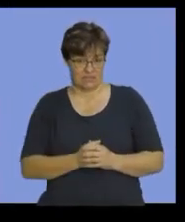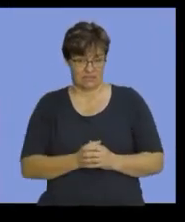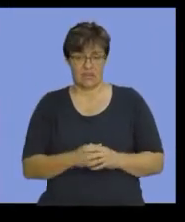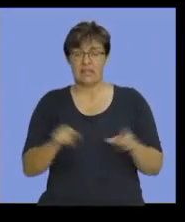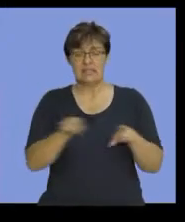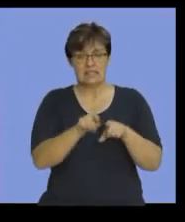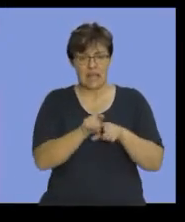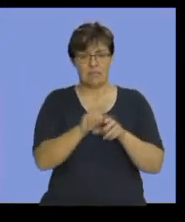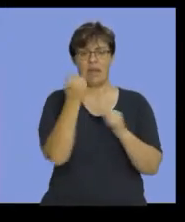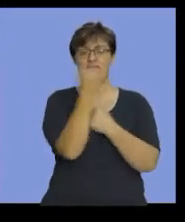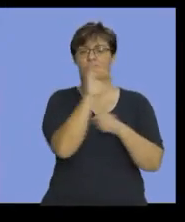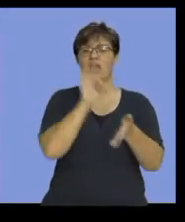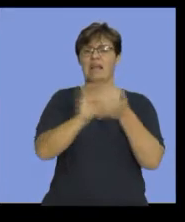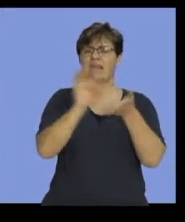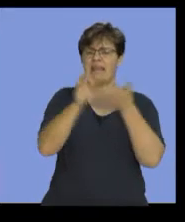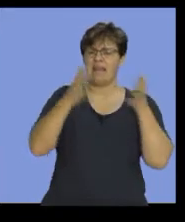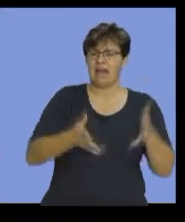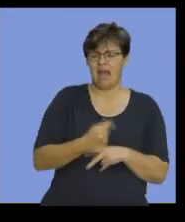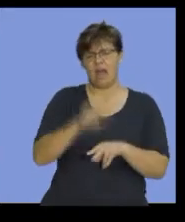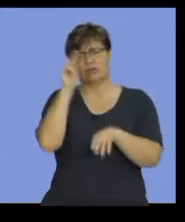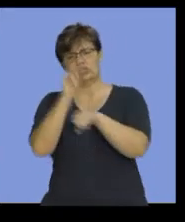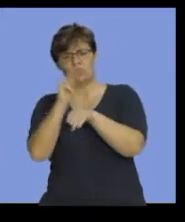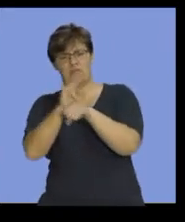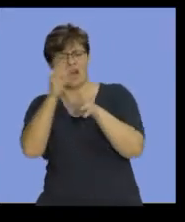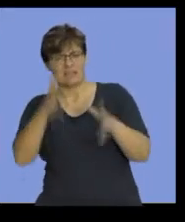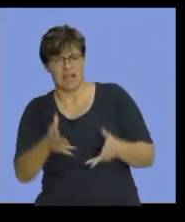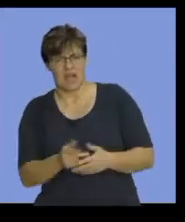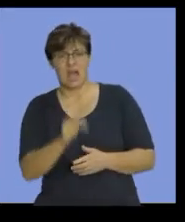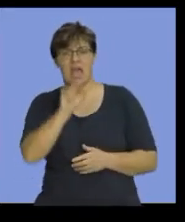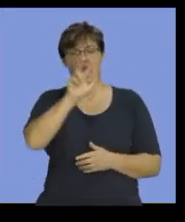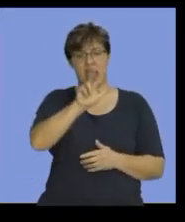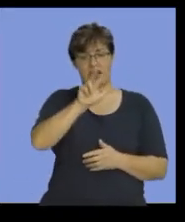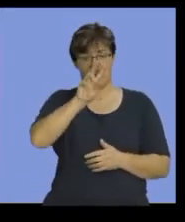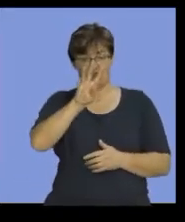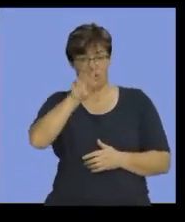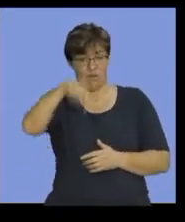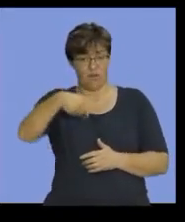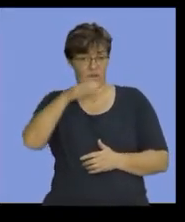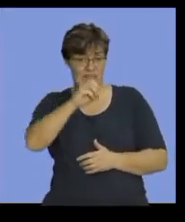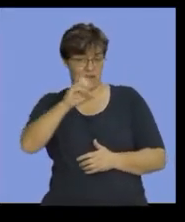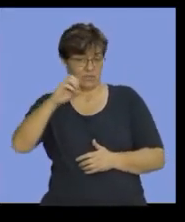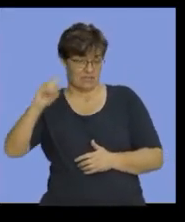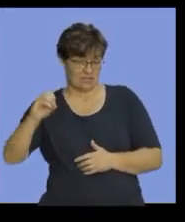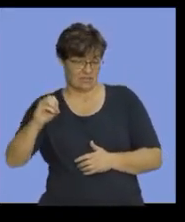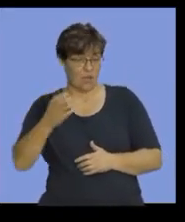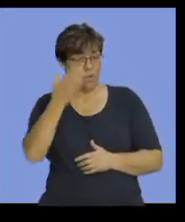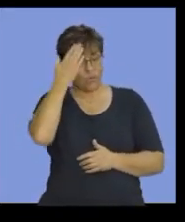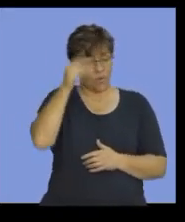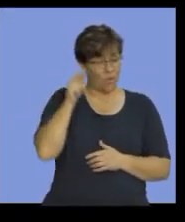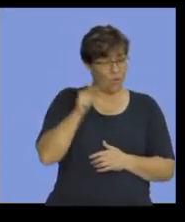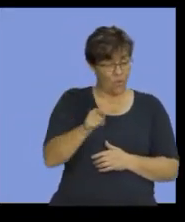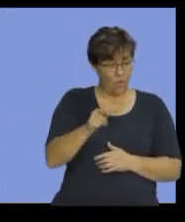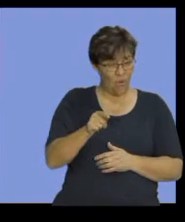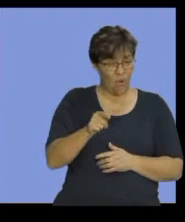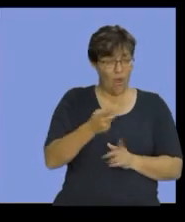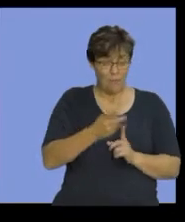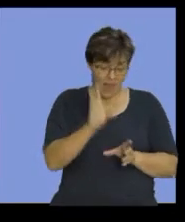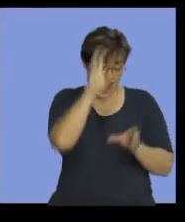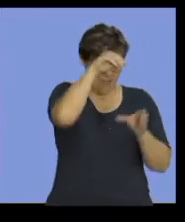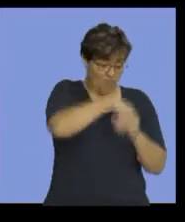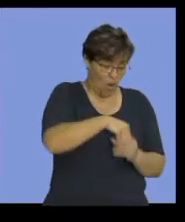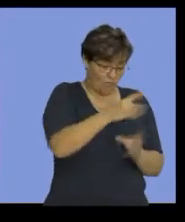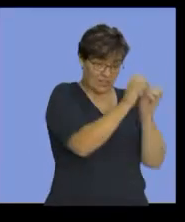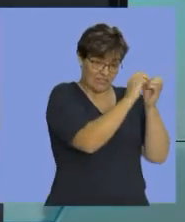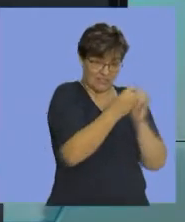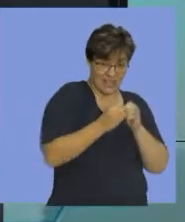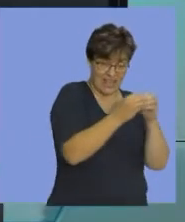factory cleaners and supervisors at 84,000 rand. But we do know that anybody not directly